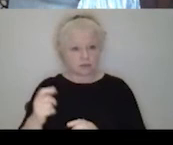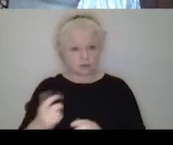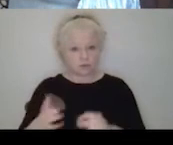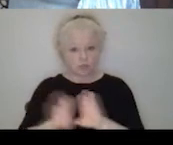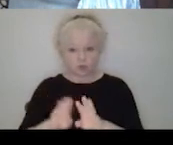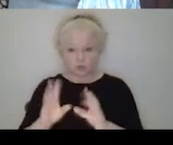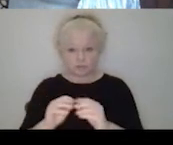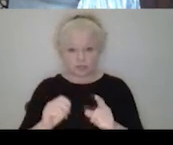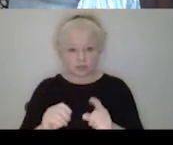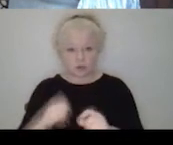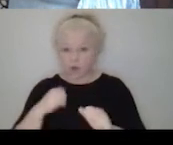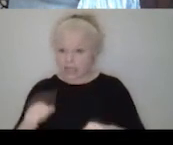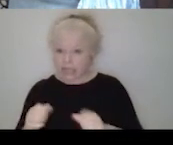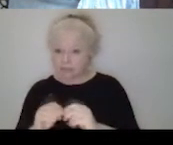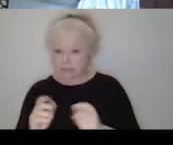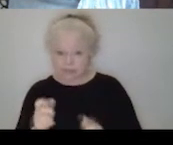If not, I can close this out.